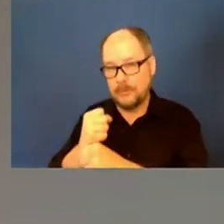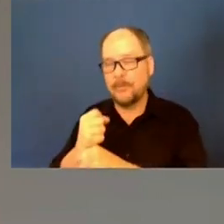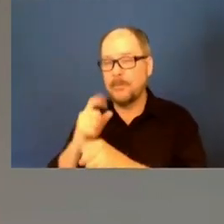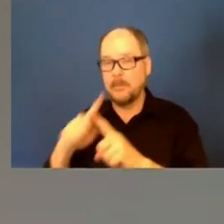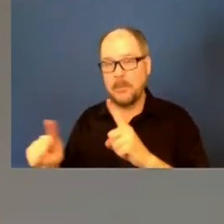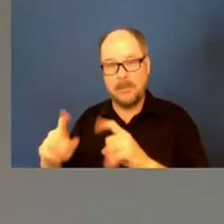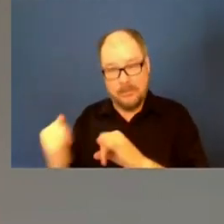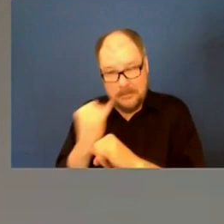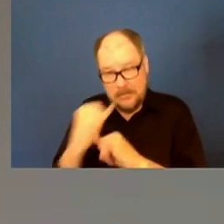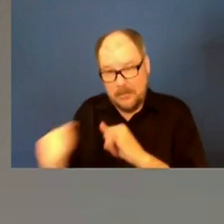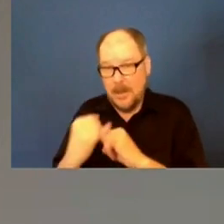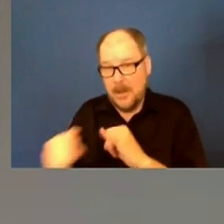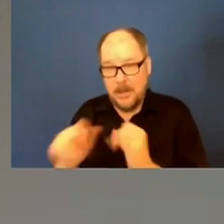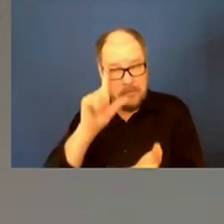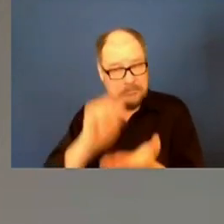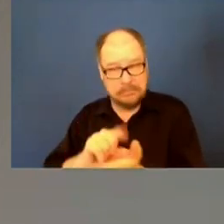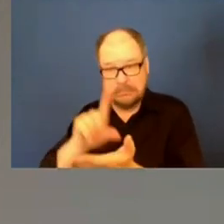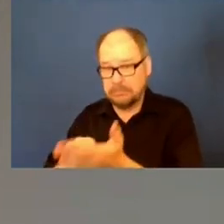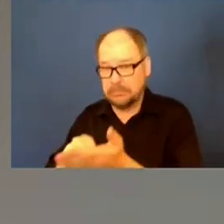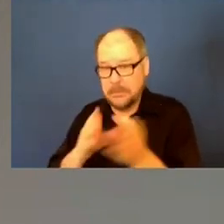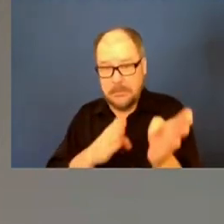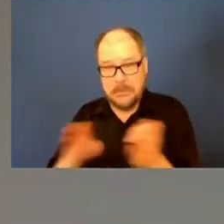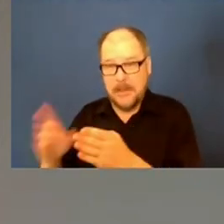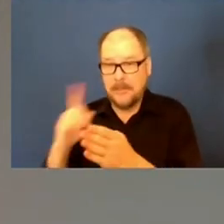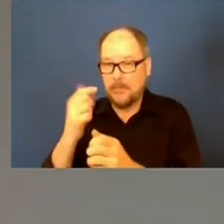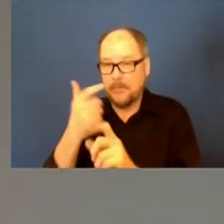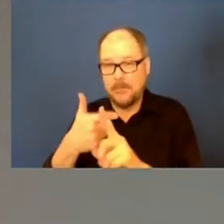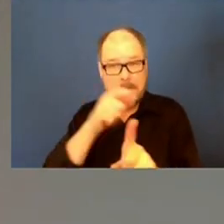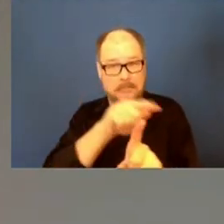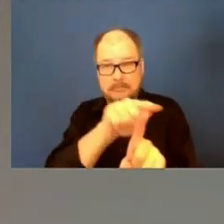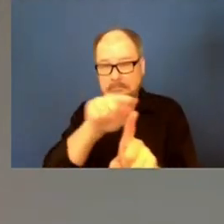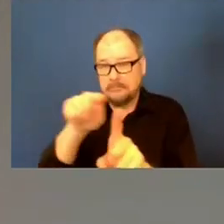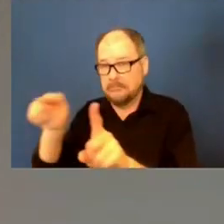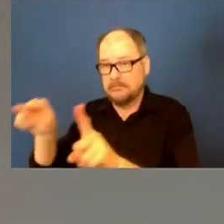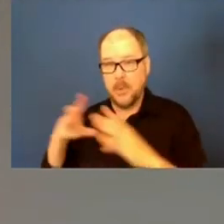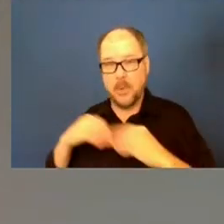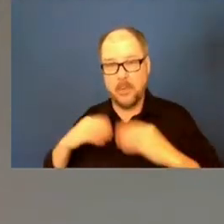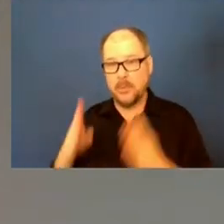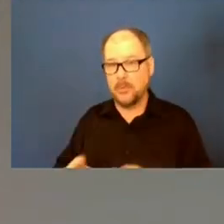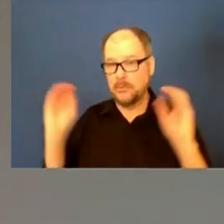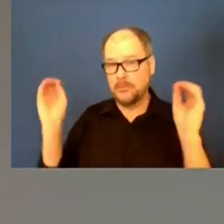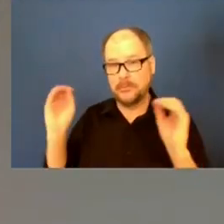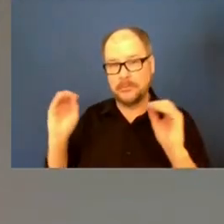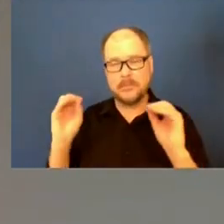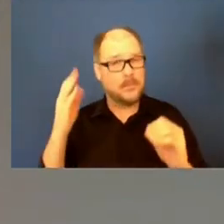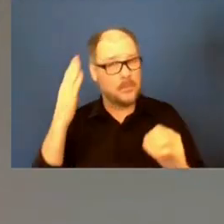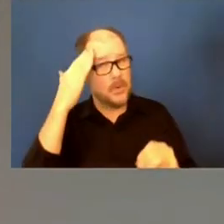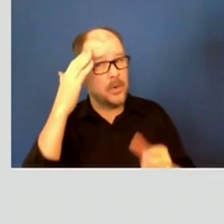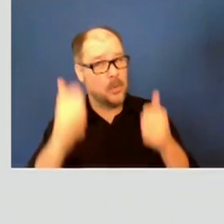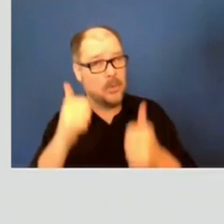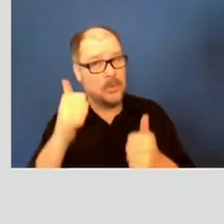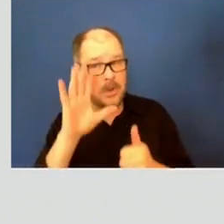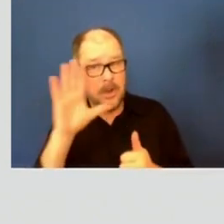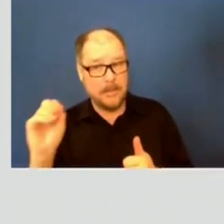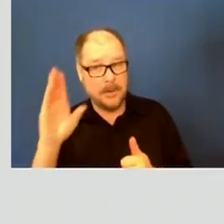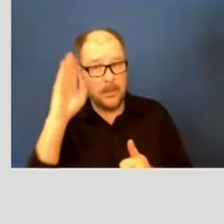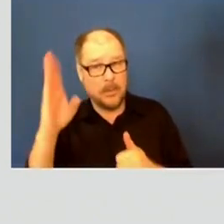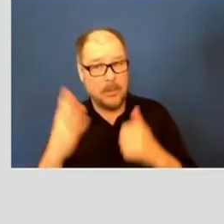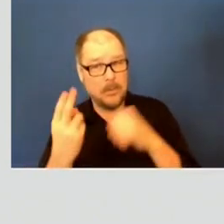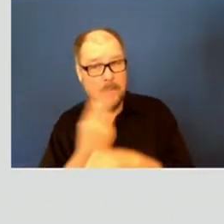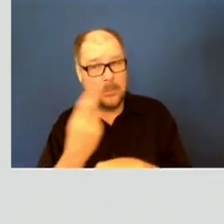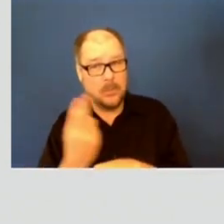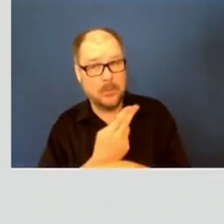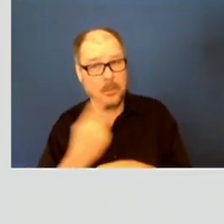don't have a finalized plan in hand at this point. Do you know what company they're looking at using for the extermination?